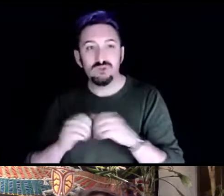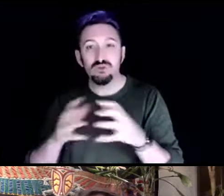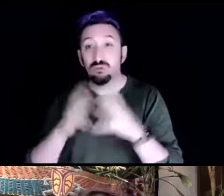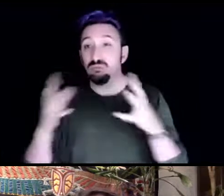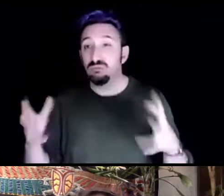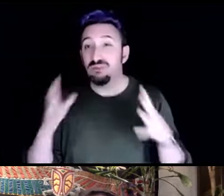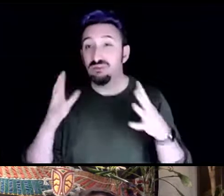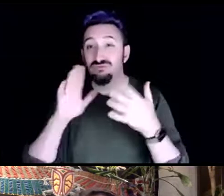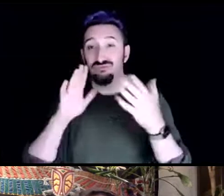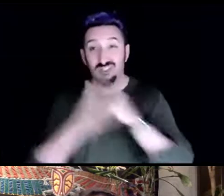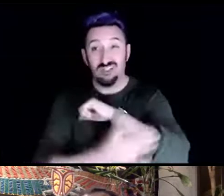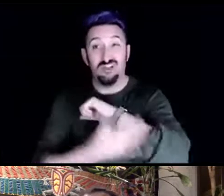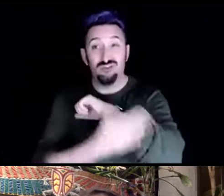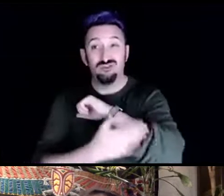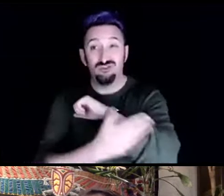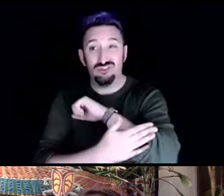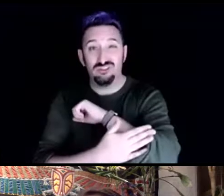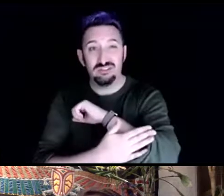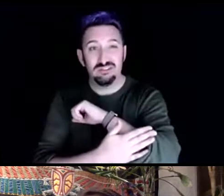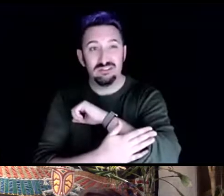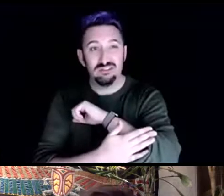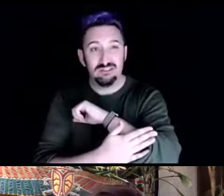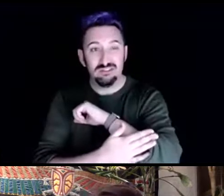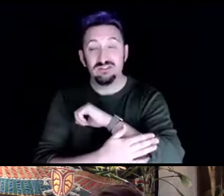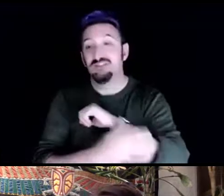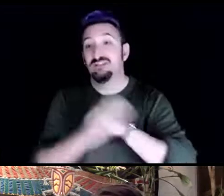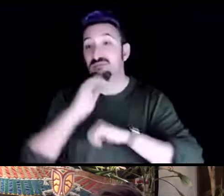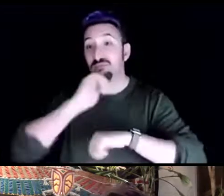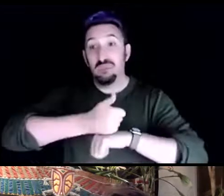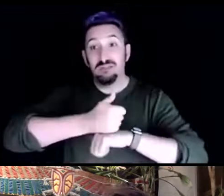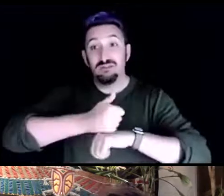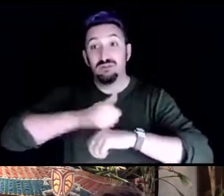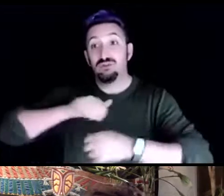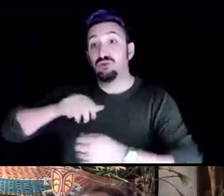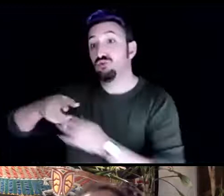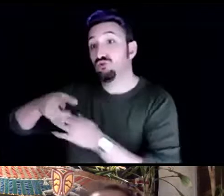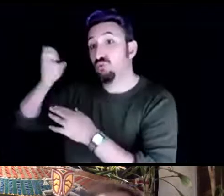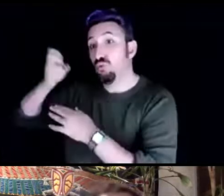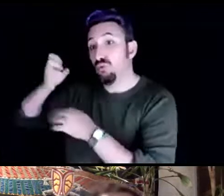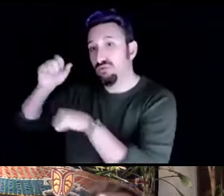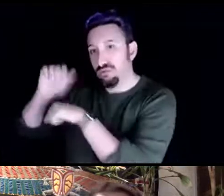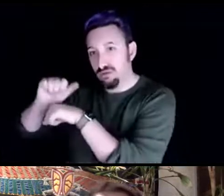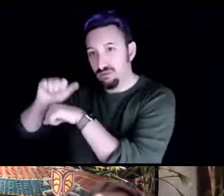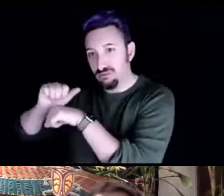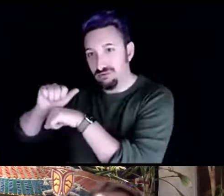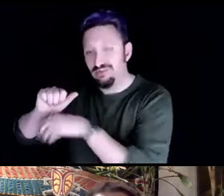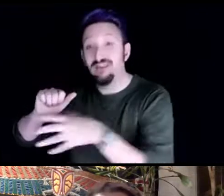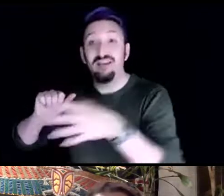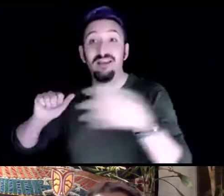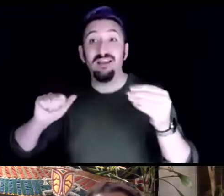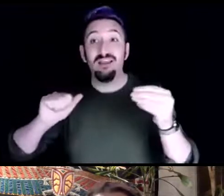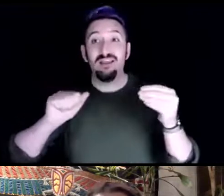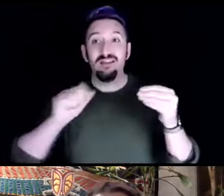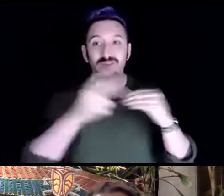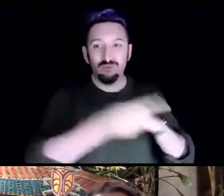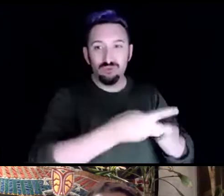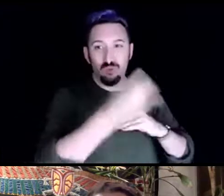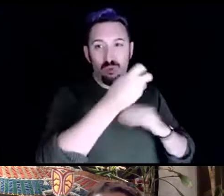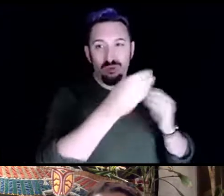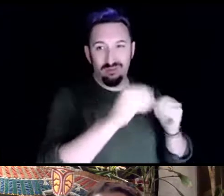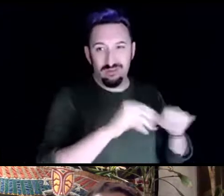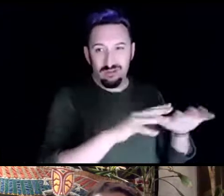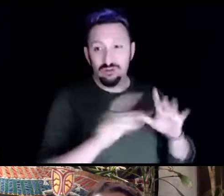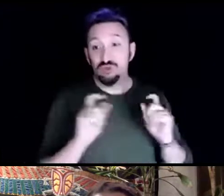stolen labor as well as stolen land and um to contribute money if you can so